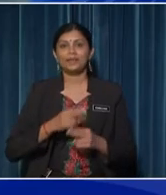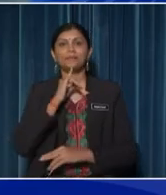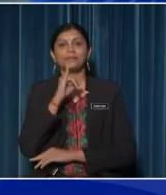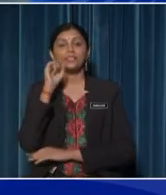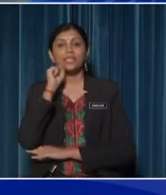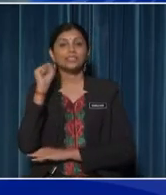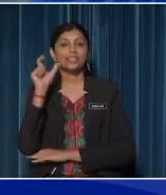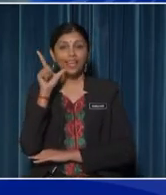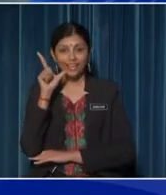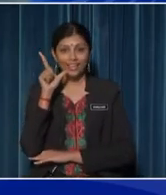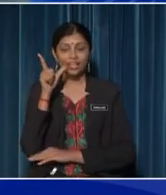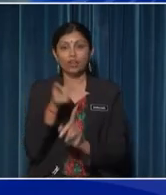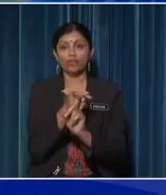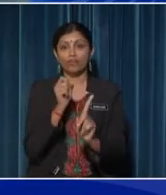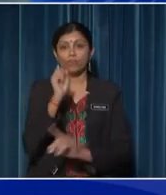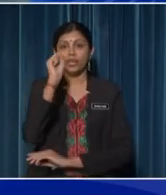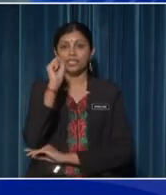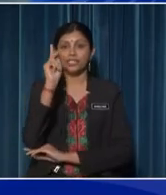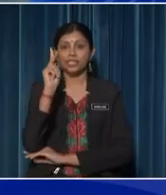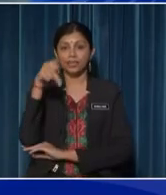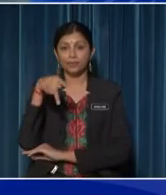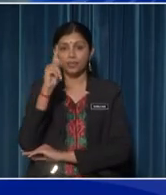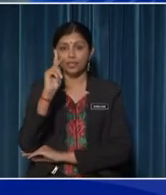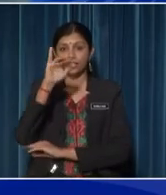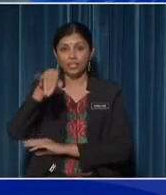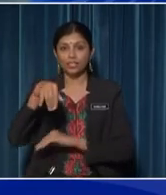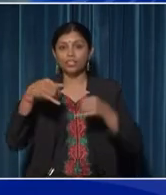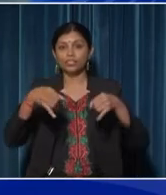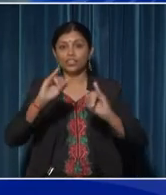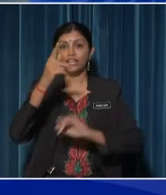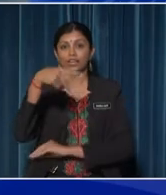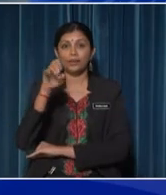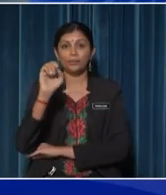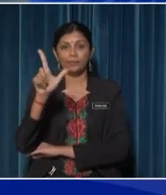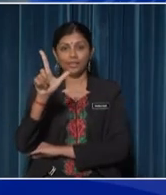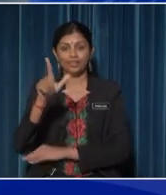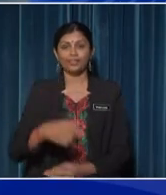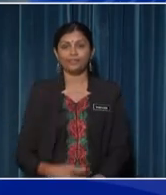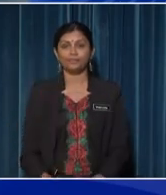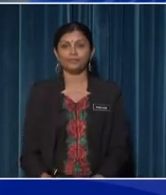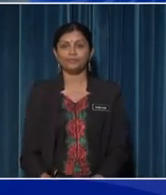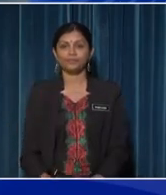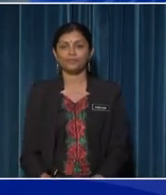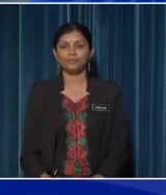Is Ms. Syamila Nair From Sekolah Kebangsaan Pendidikan Khas Jalan Pil, Kuala Lumpur